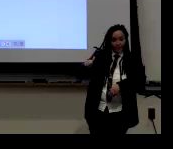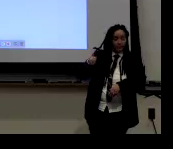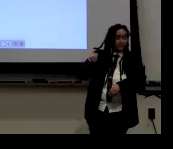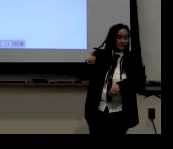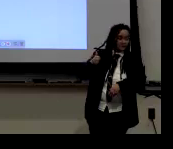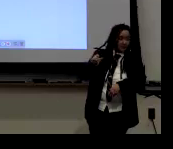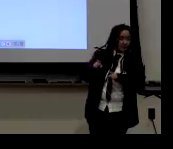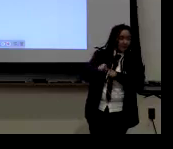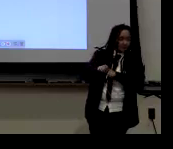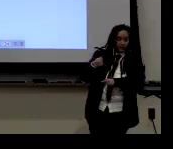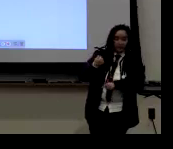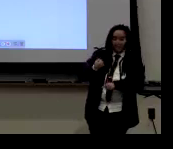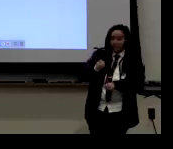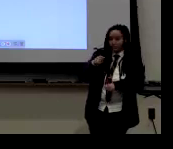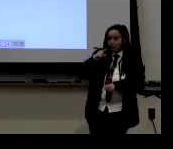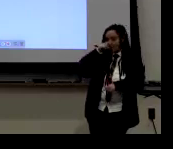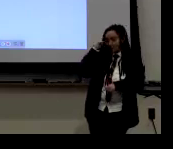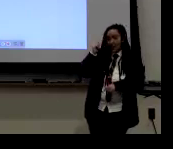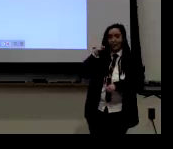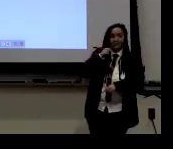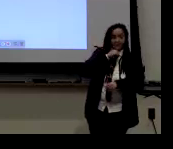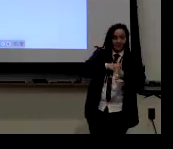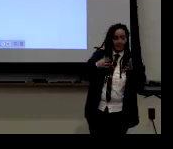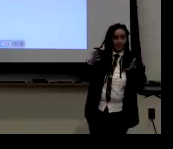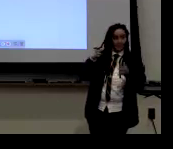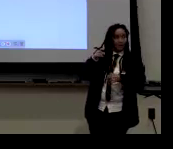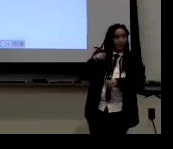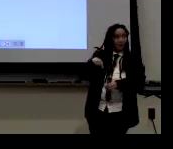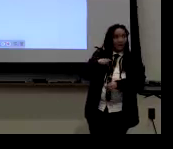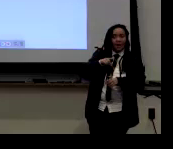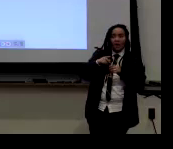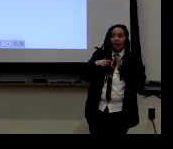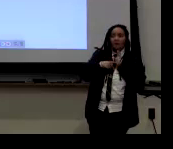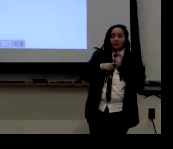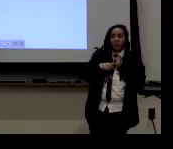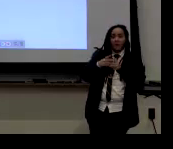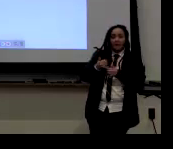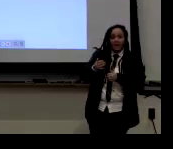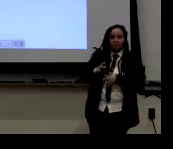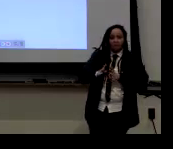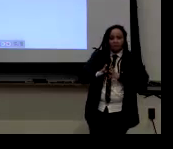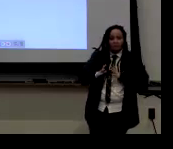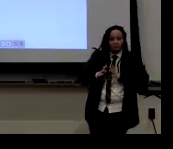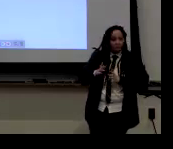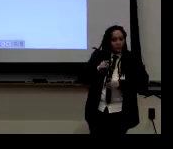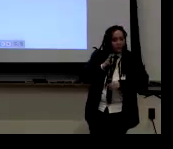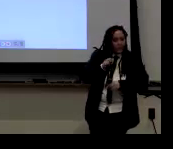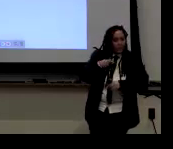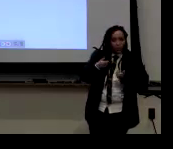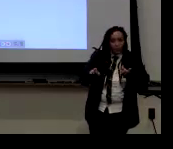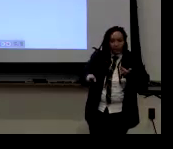Sheena, you know, masculine, black, feminine signer.